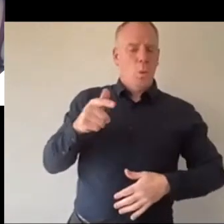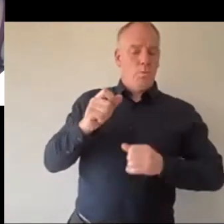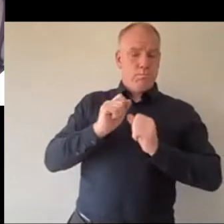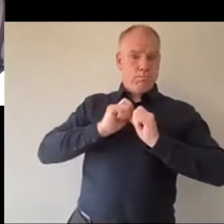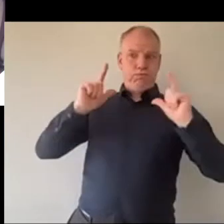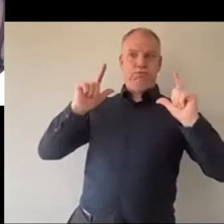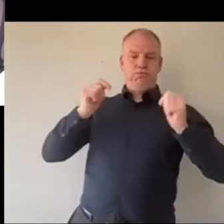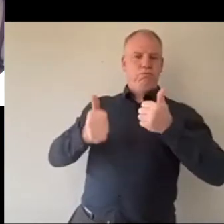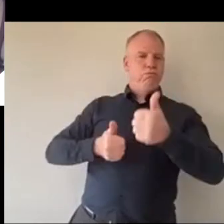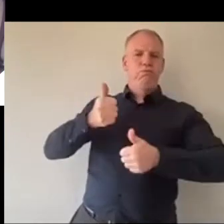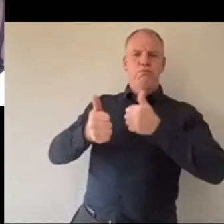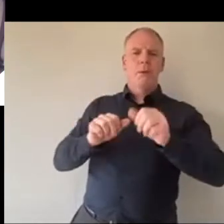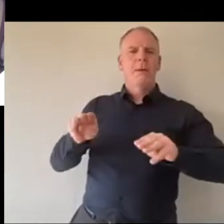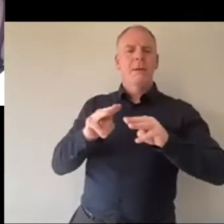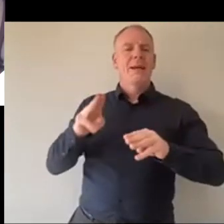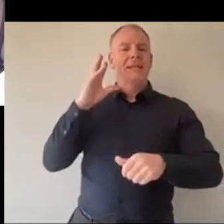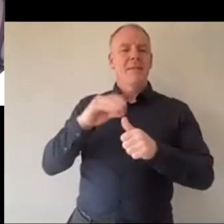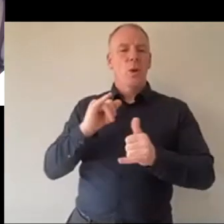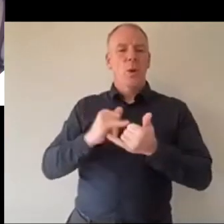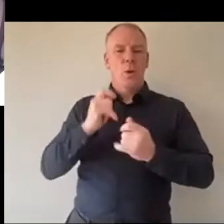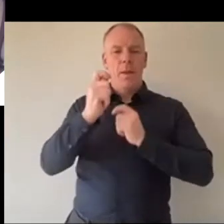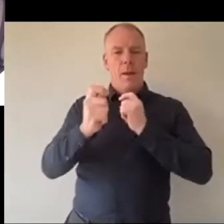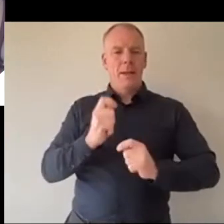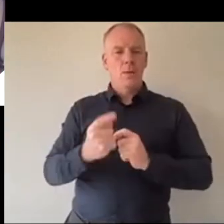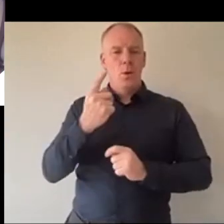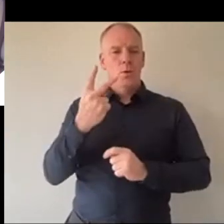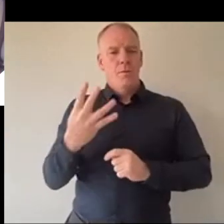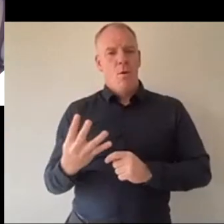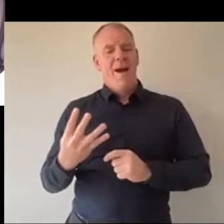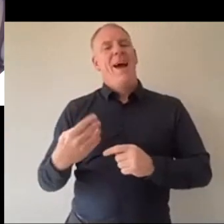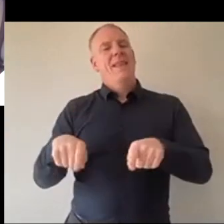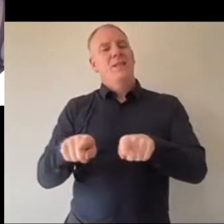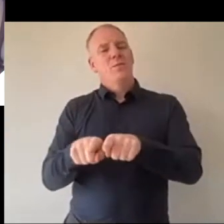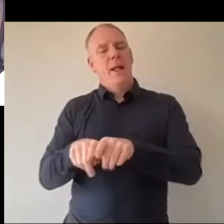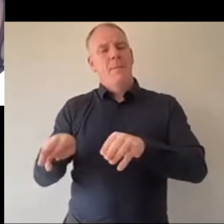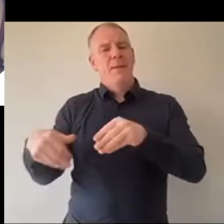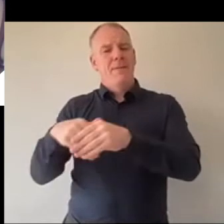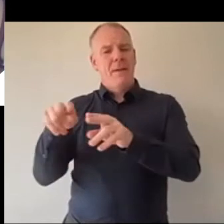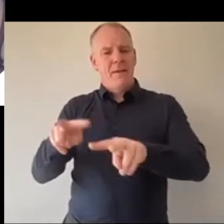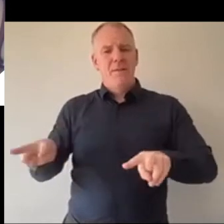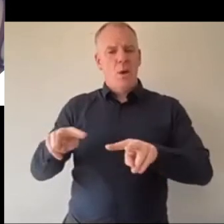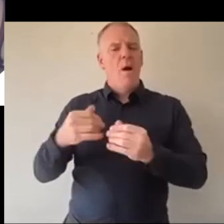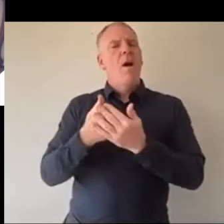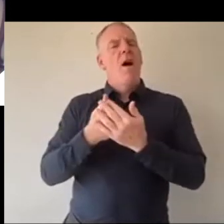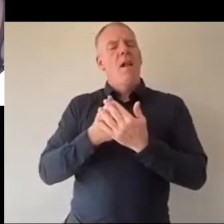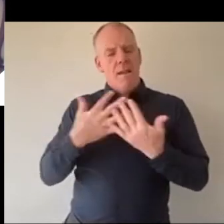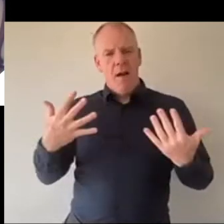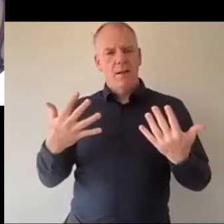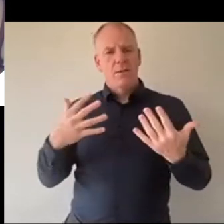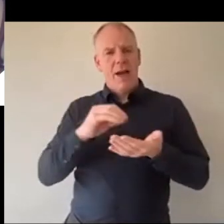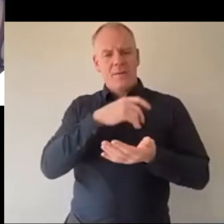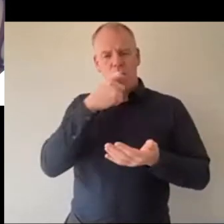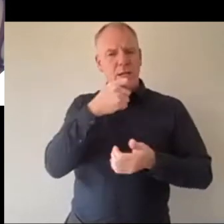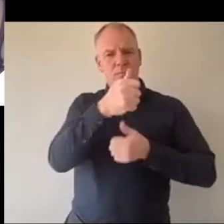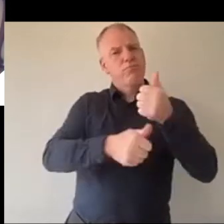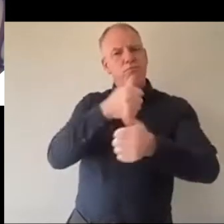here especially the people nominated and the people in the video there because there's a lot of credit that has to be given to yourselves and you